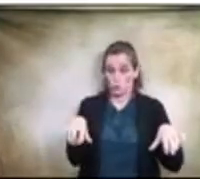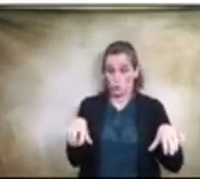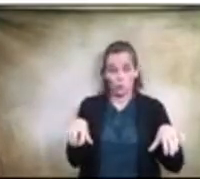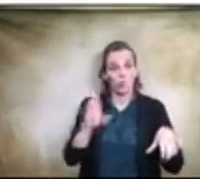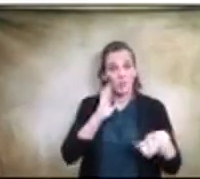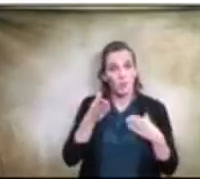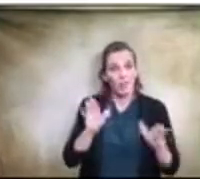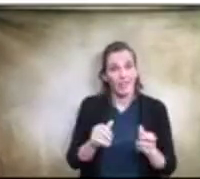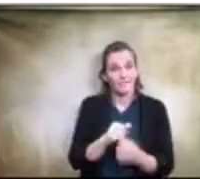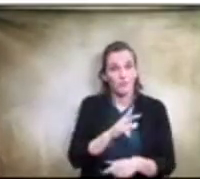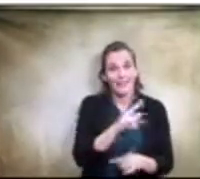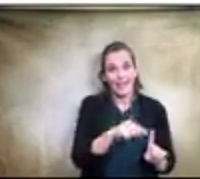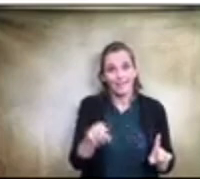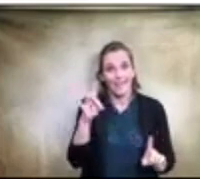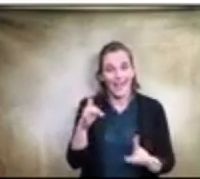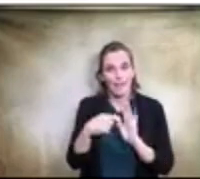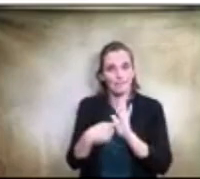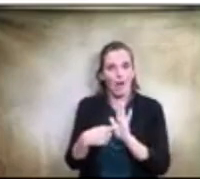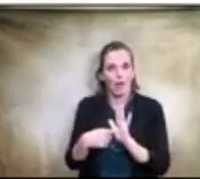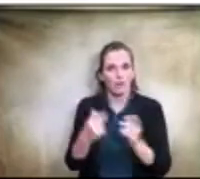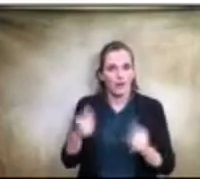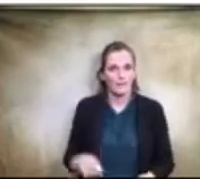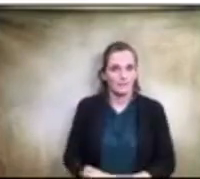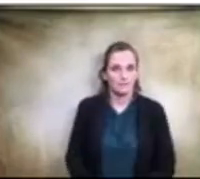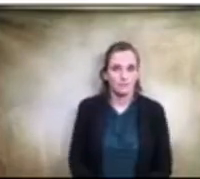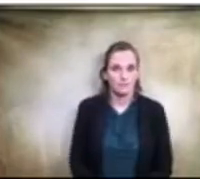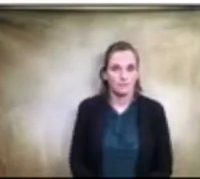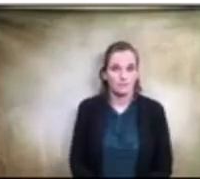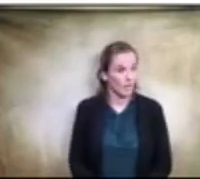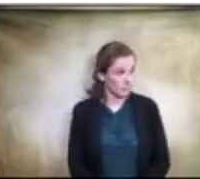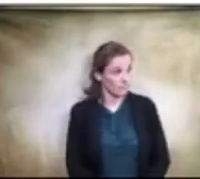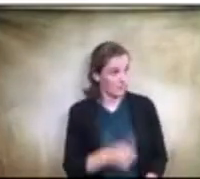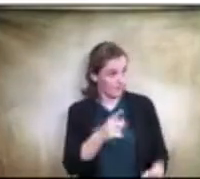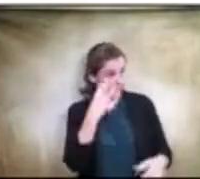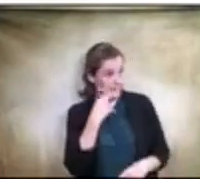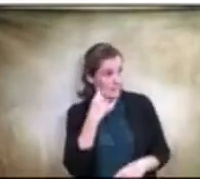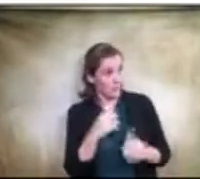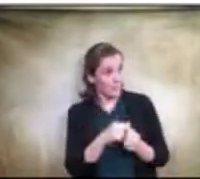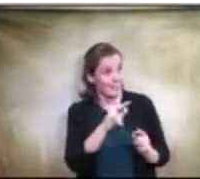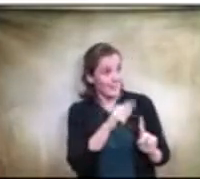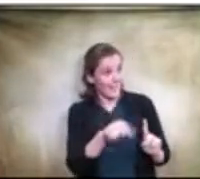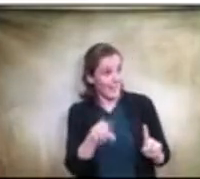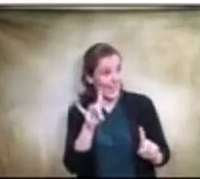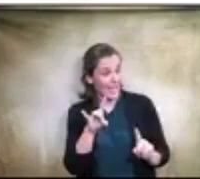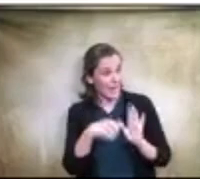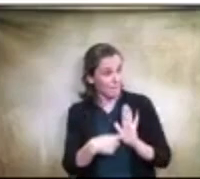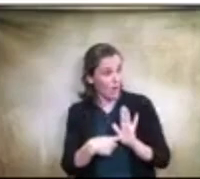-8 model to exist? And have you had experience with K-8 models in your,